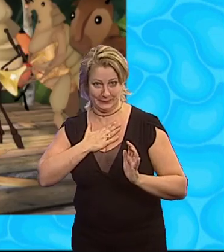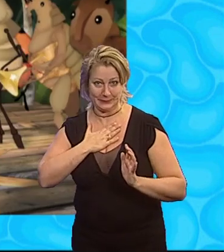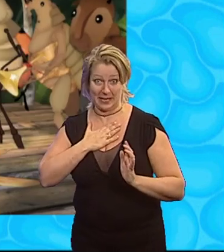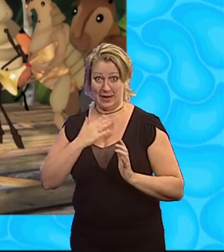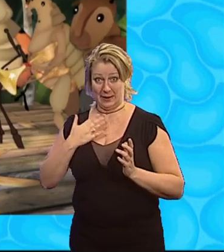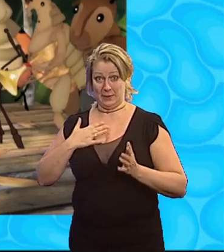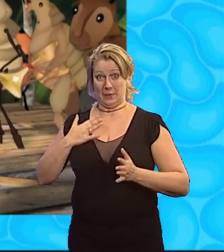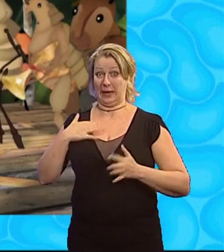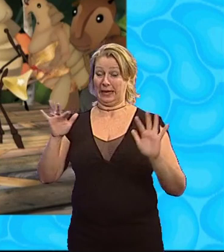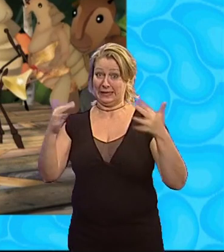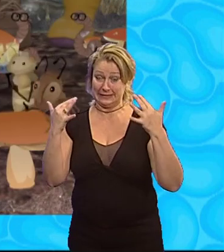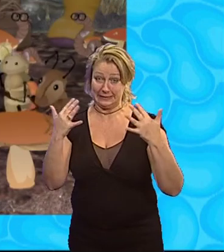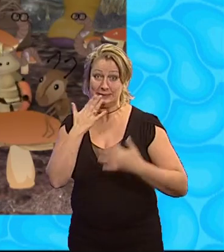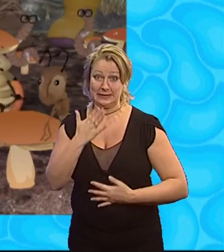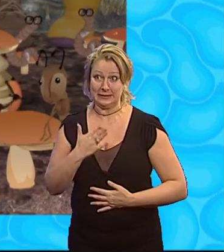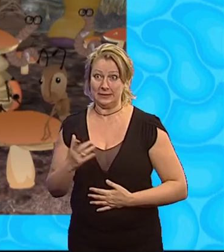Can I have your attention please?